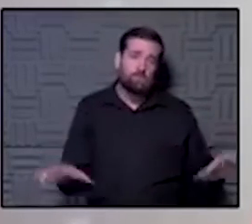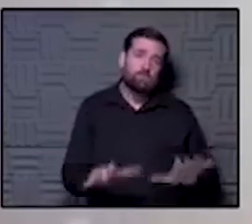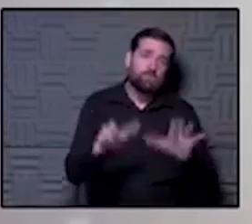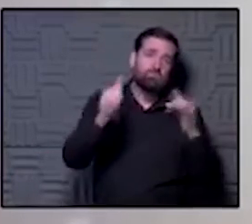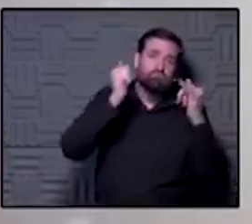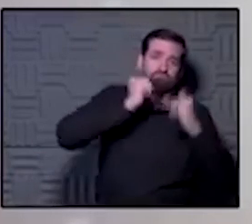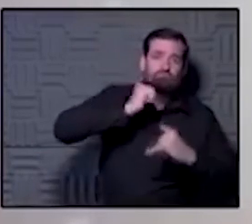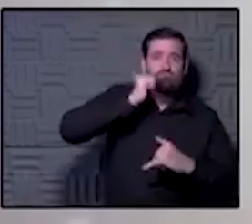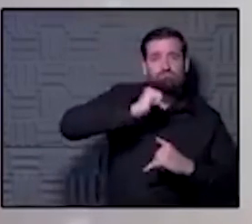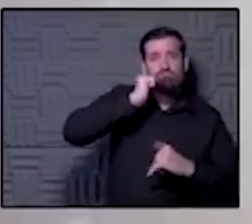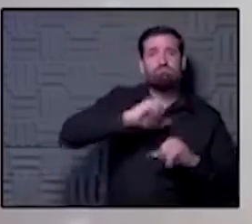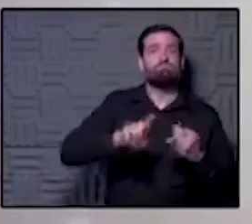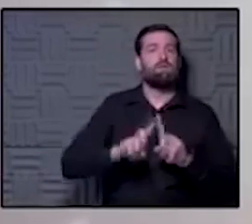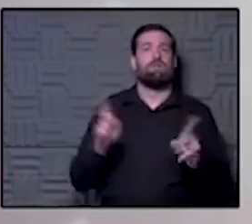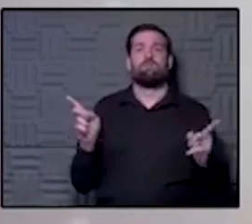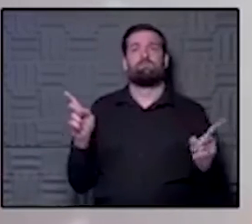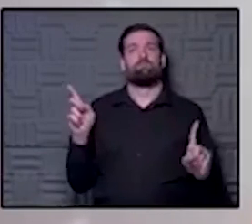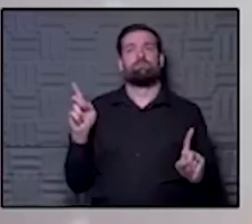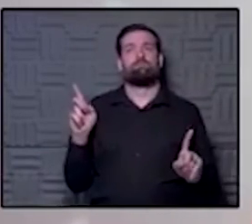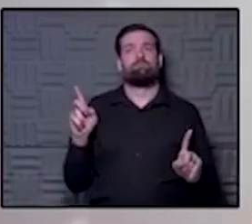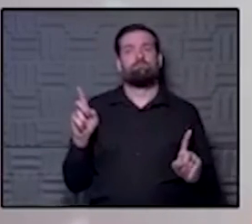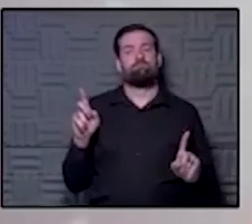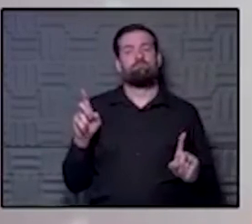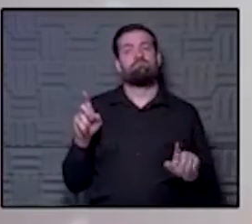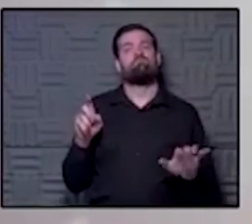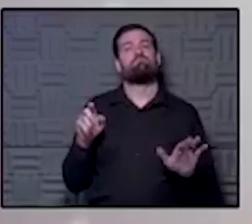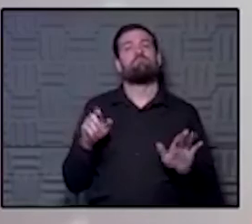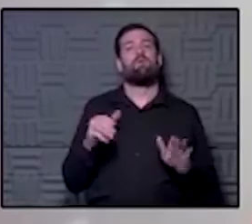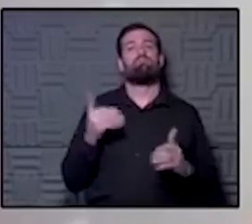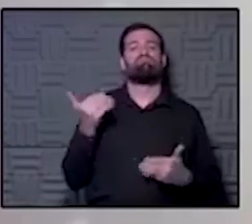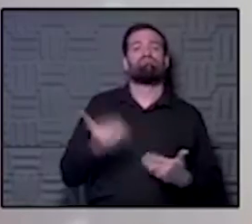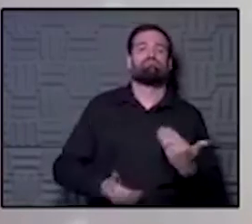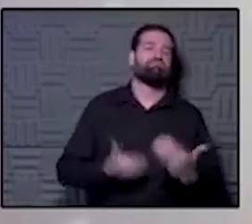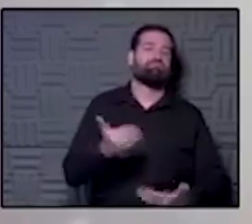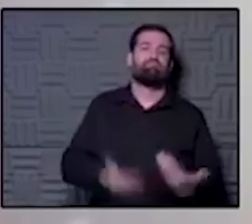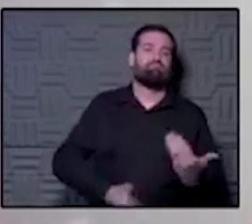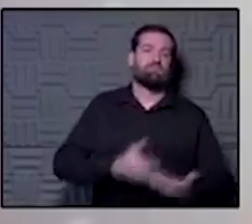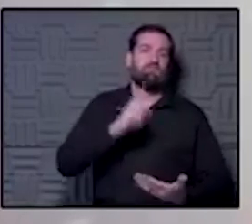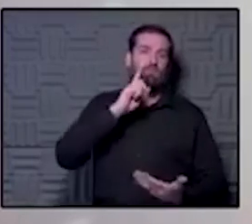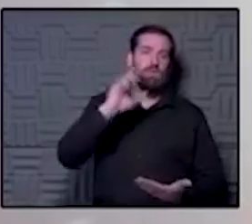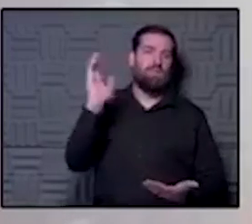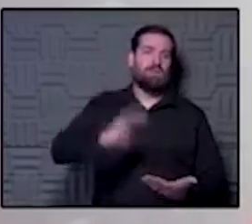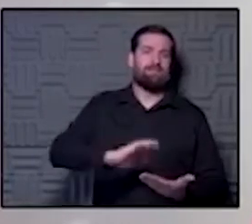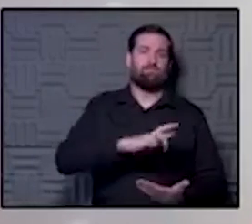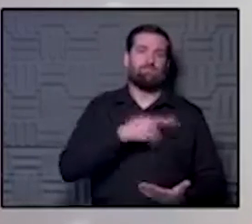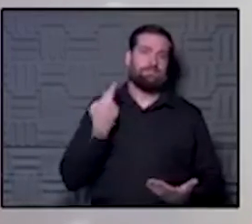lives, but it's a matter of taking small steps to reduce that risk.